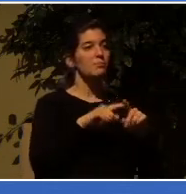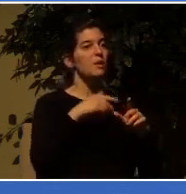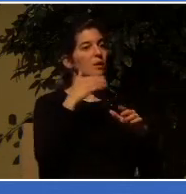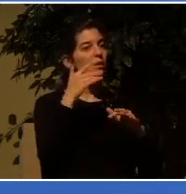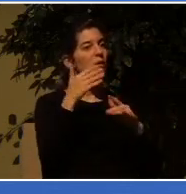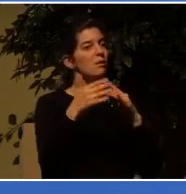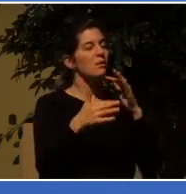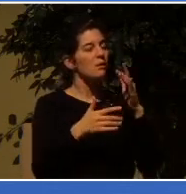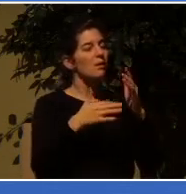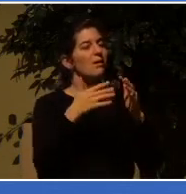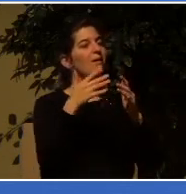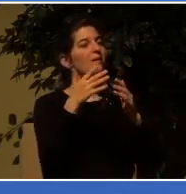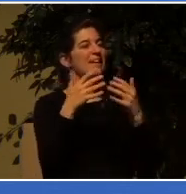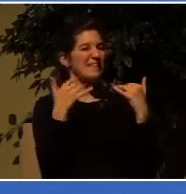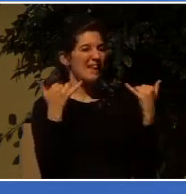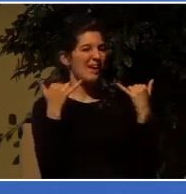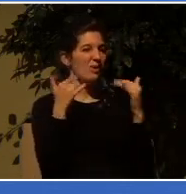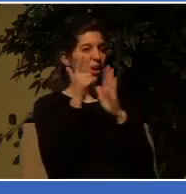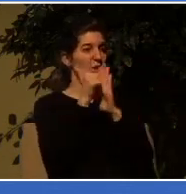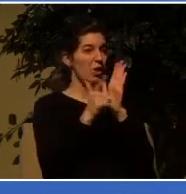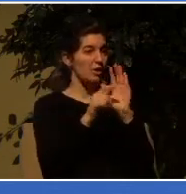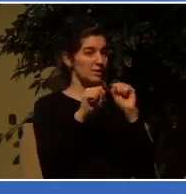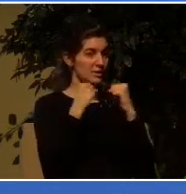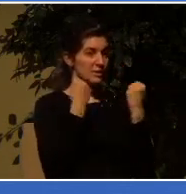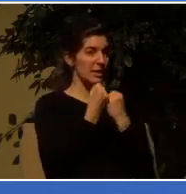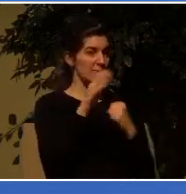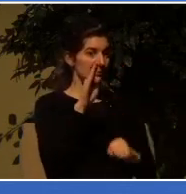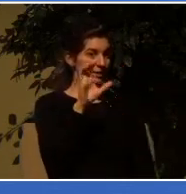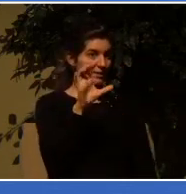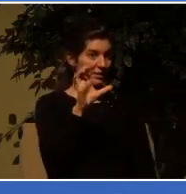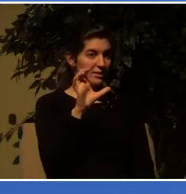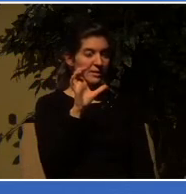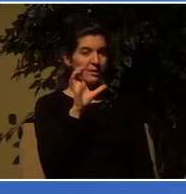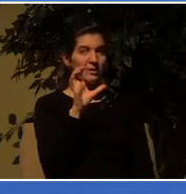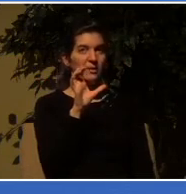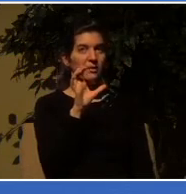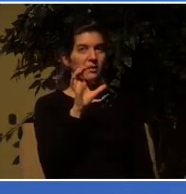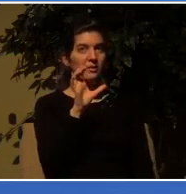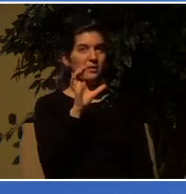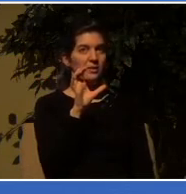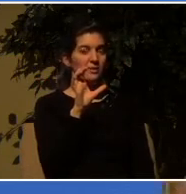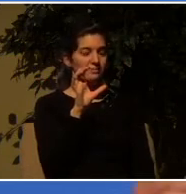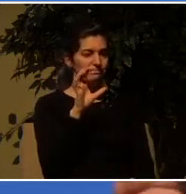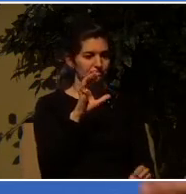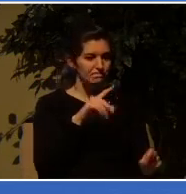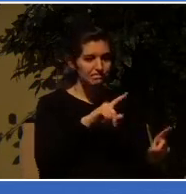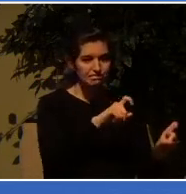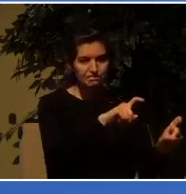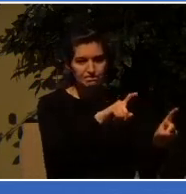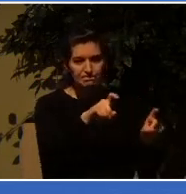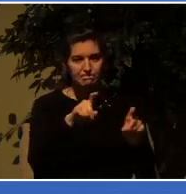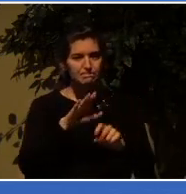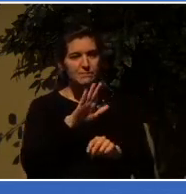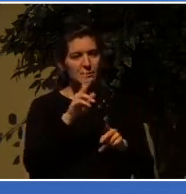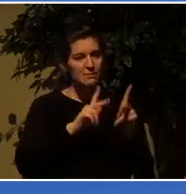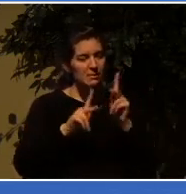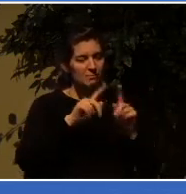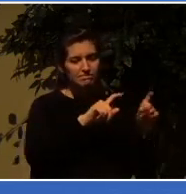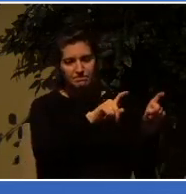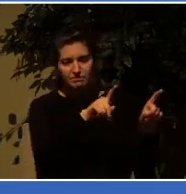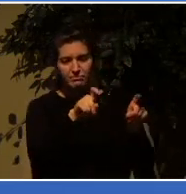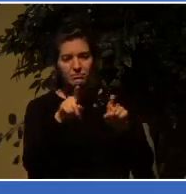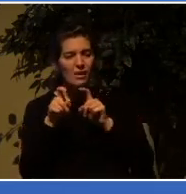Columbia Law Society did a plebiscite among its people, and just in yesterday's paper,